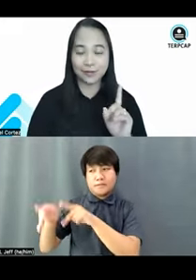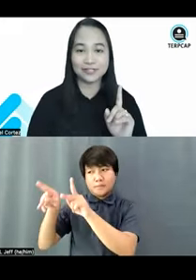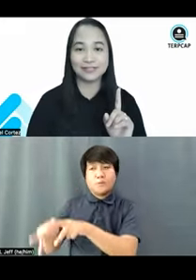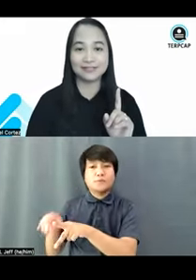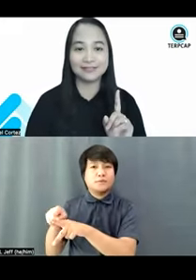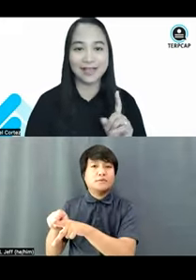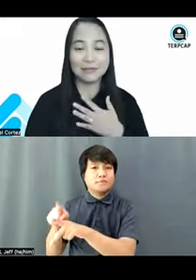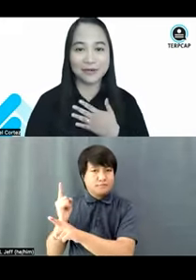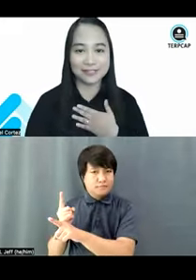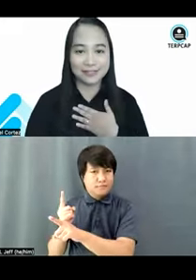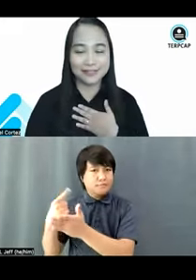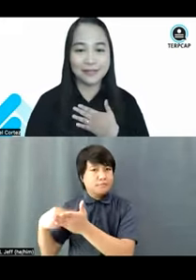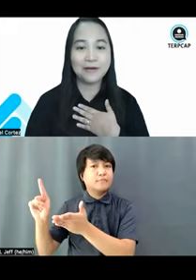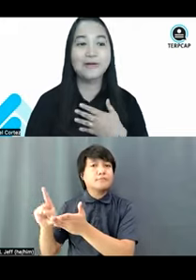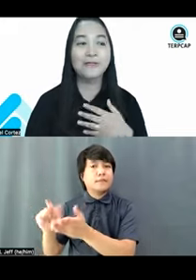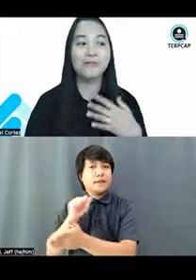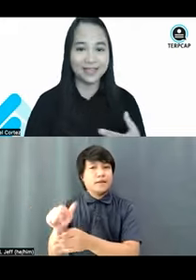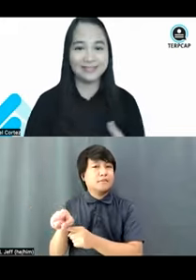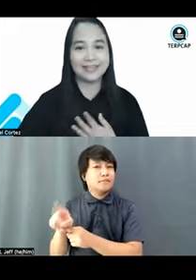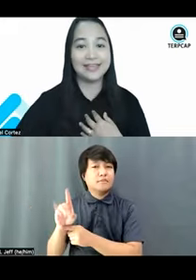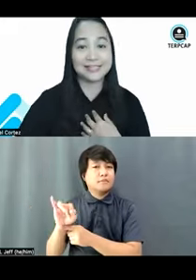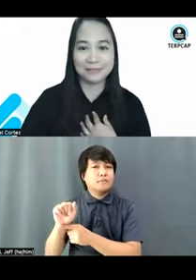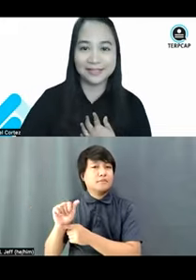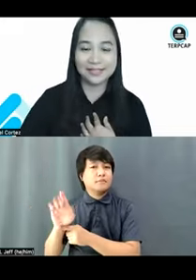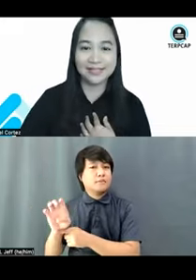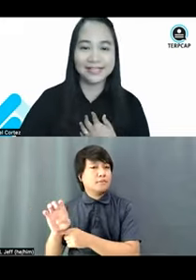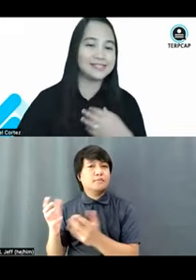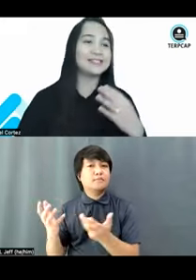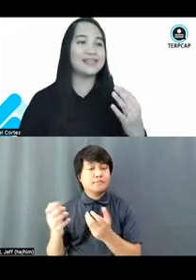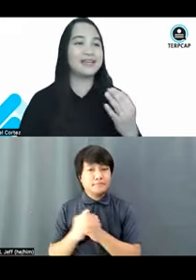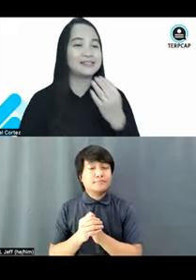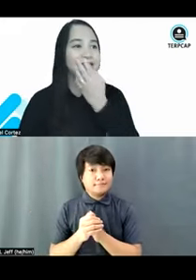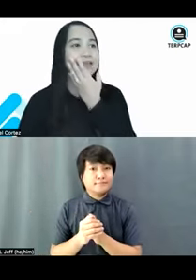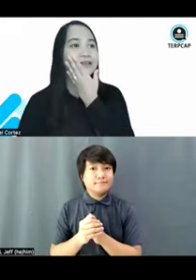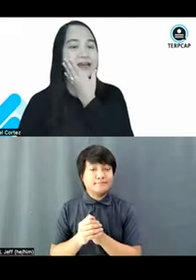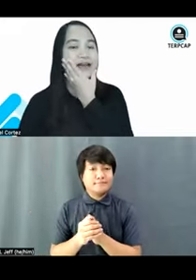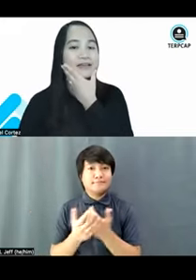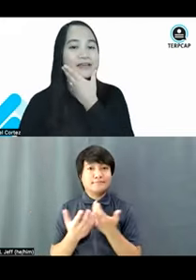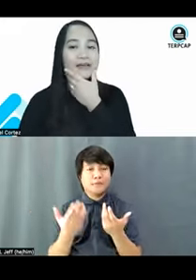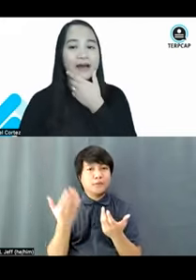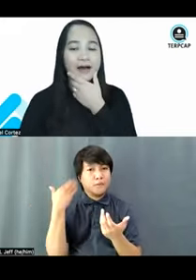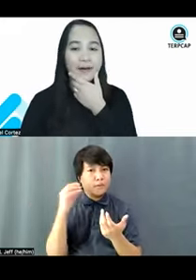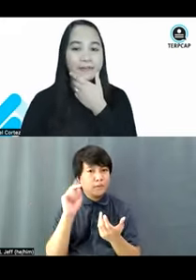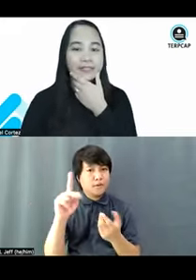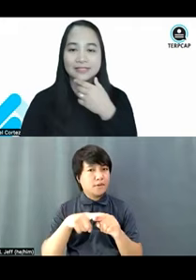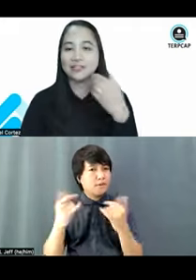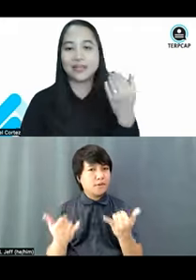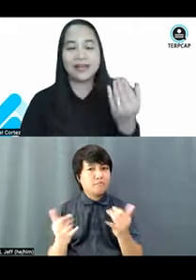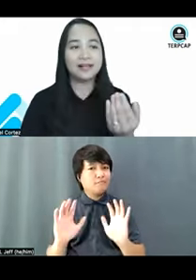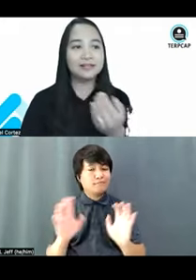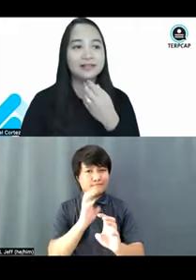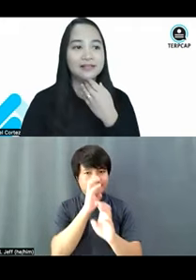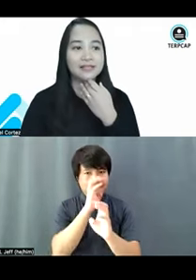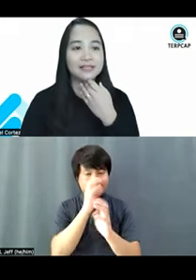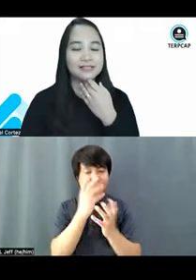Person. I'm a person with a disability. It's like saying that, let's say